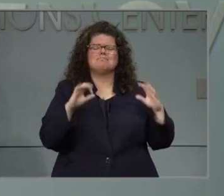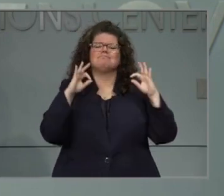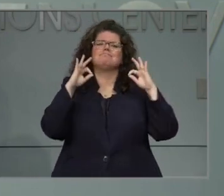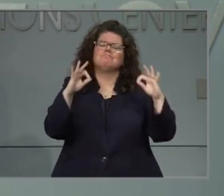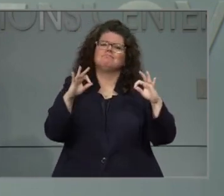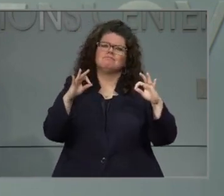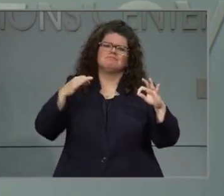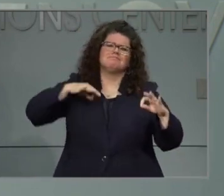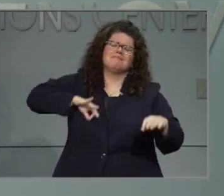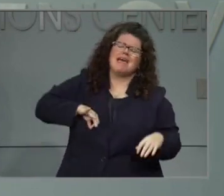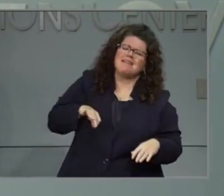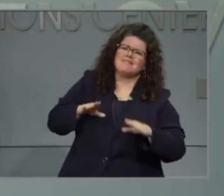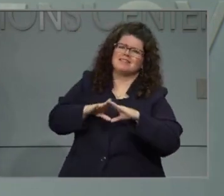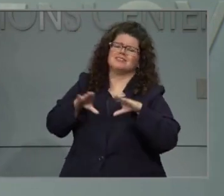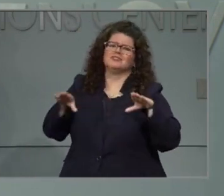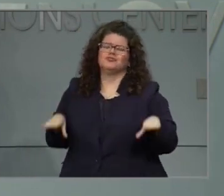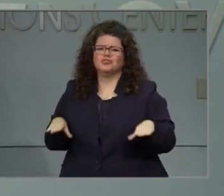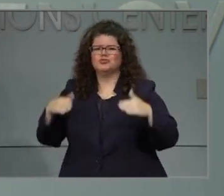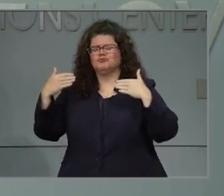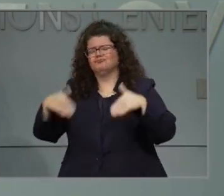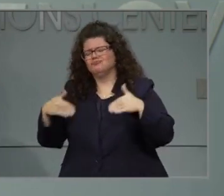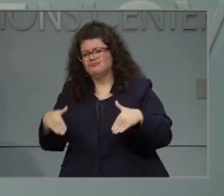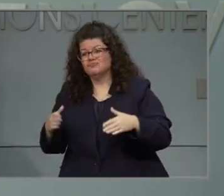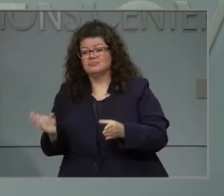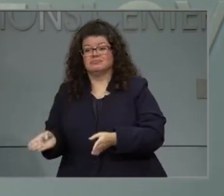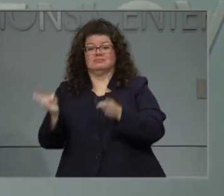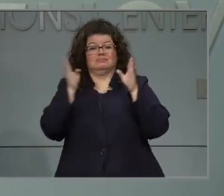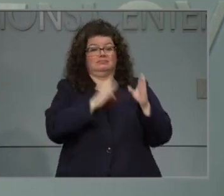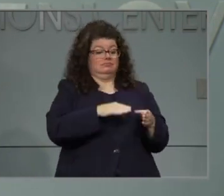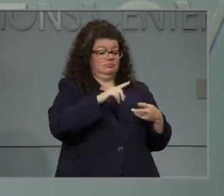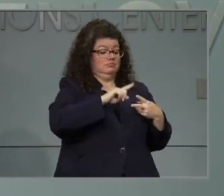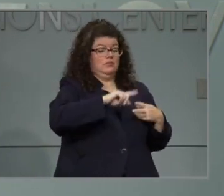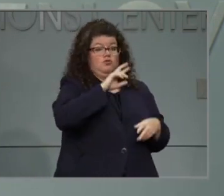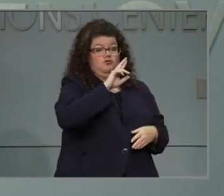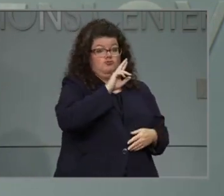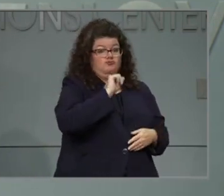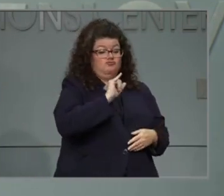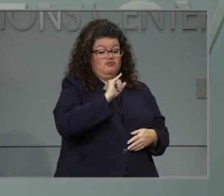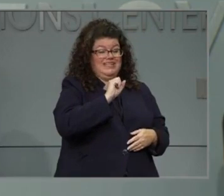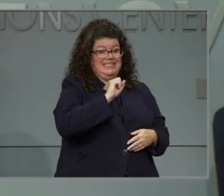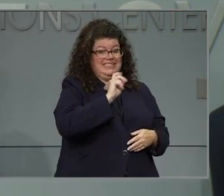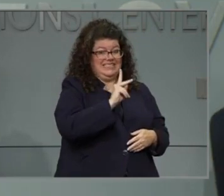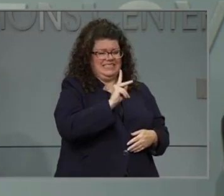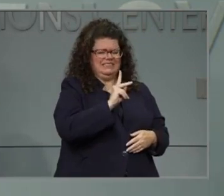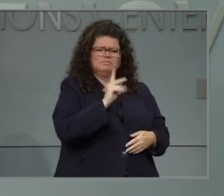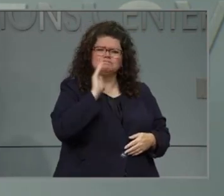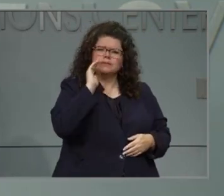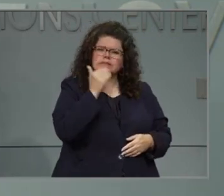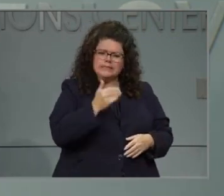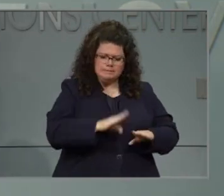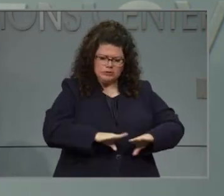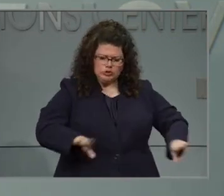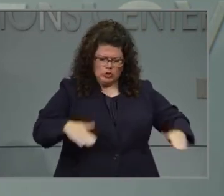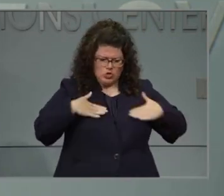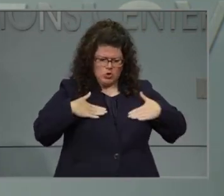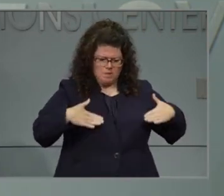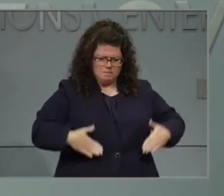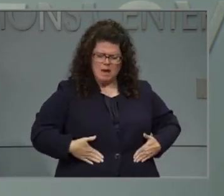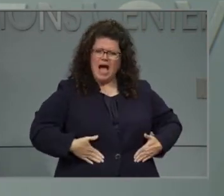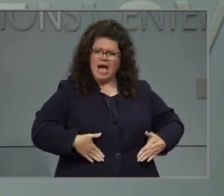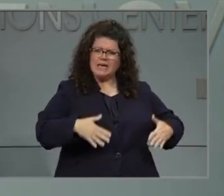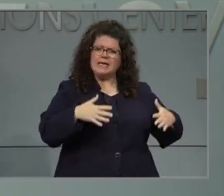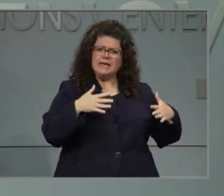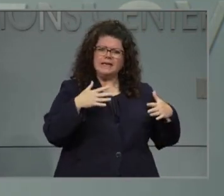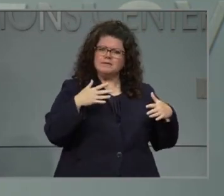higher. But as we look at the risk also, there seems to be just a different way that the virus is interacting with our younger kids. They seem to get